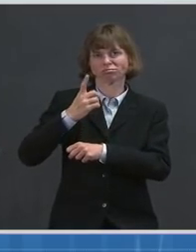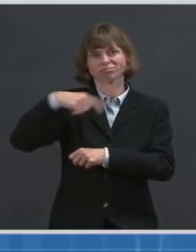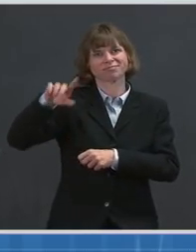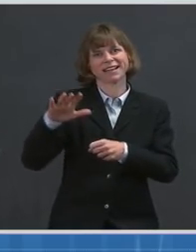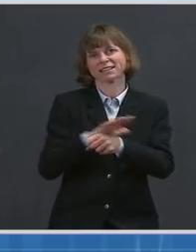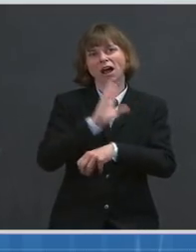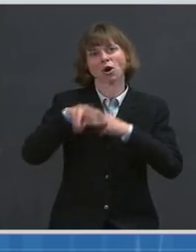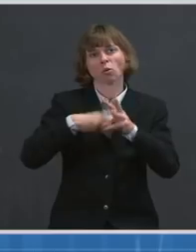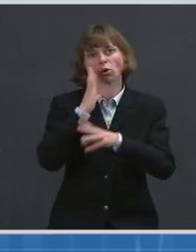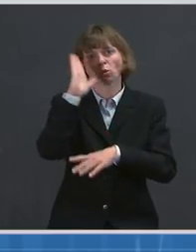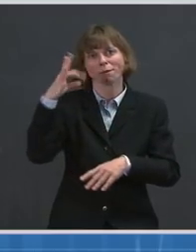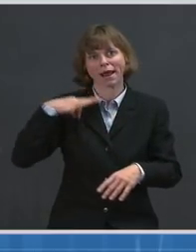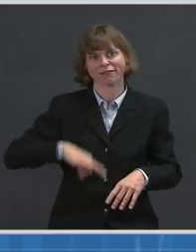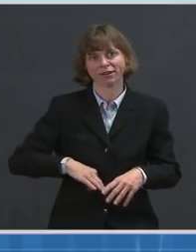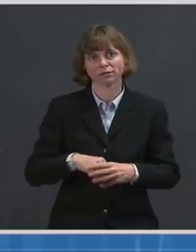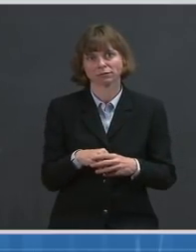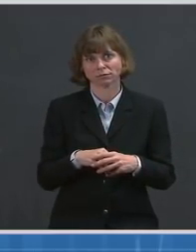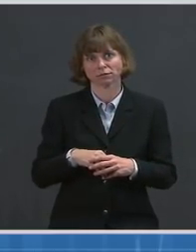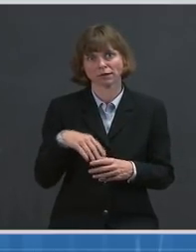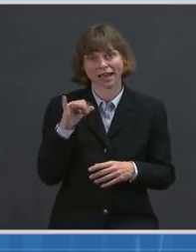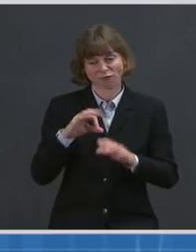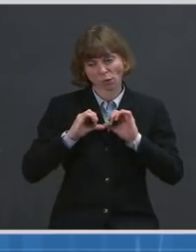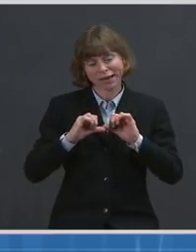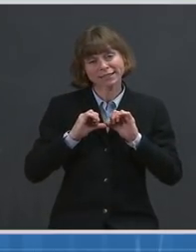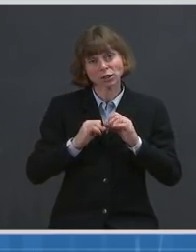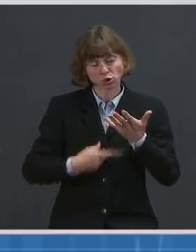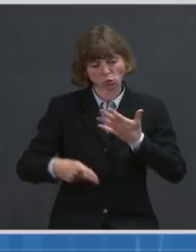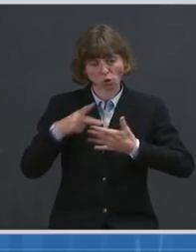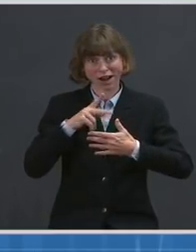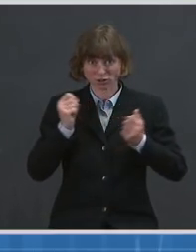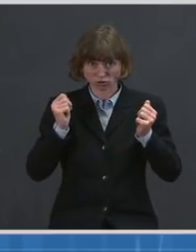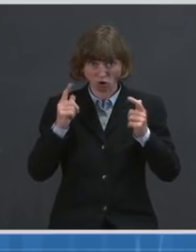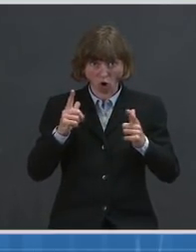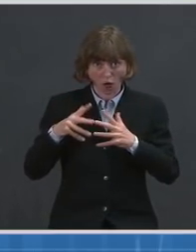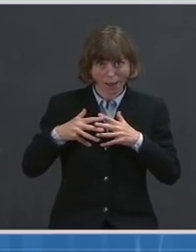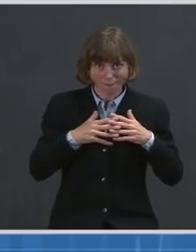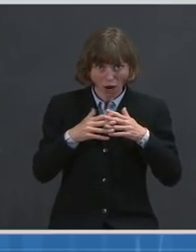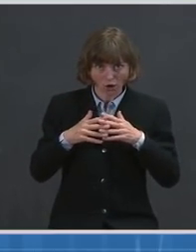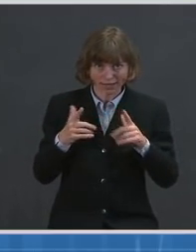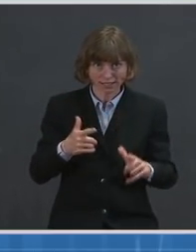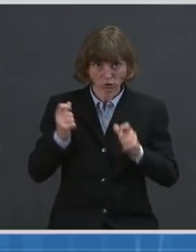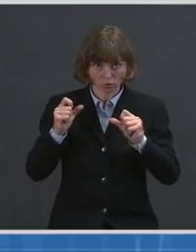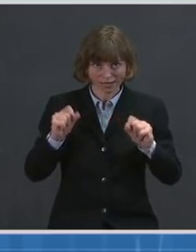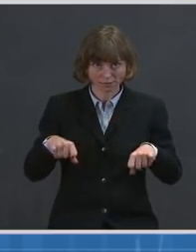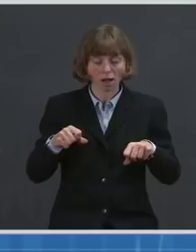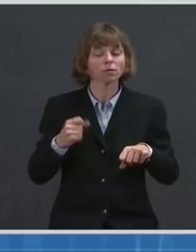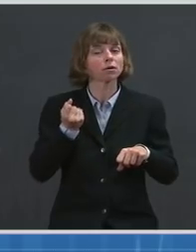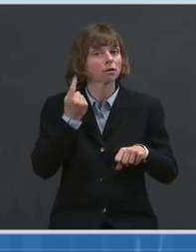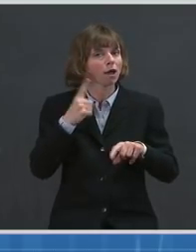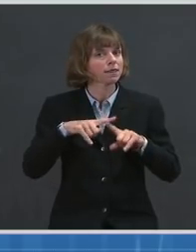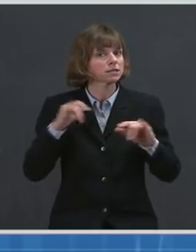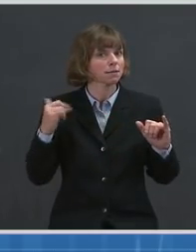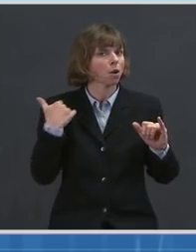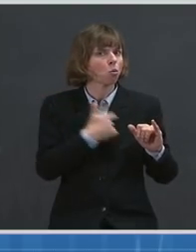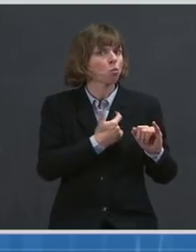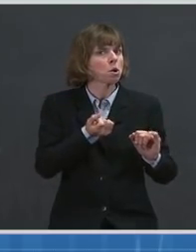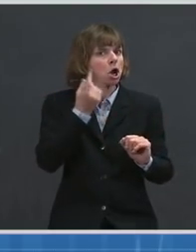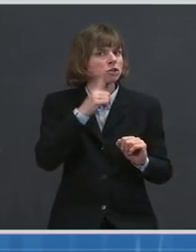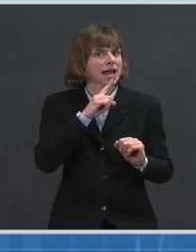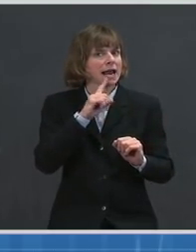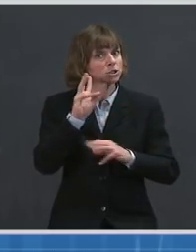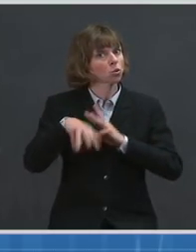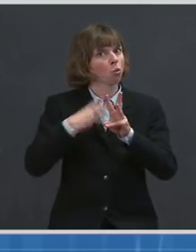getting all Americans vaccinated as quickly as possible, while at the same time, understanding this is a global pandemic